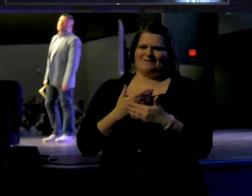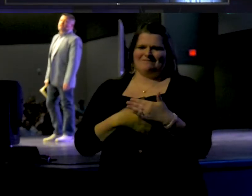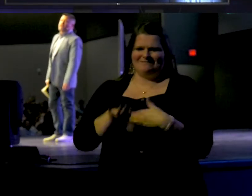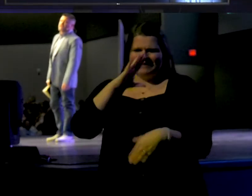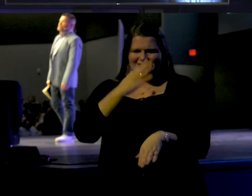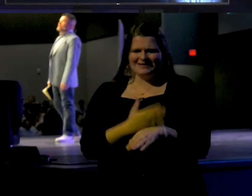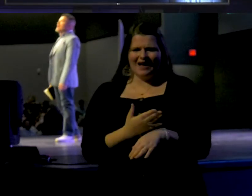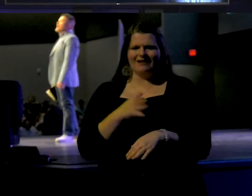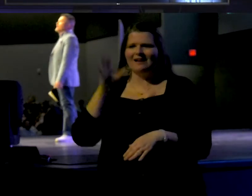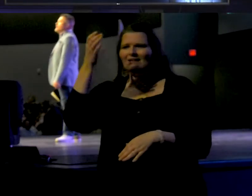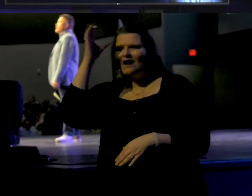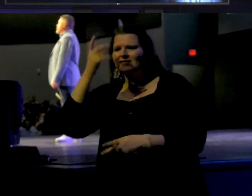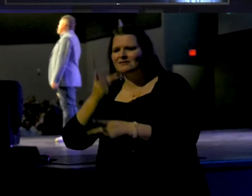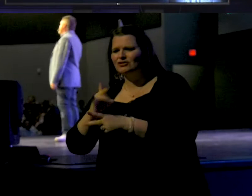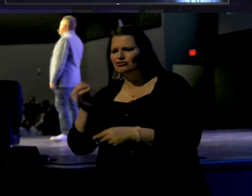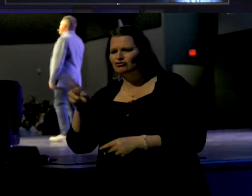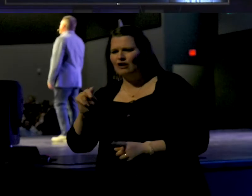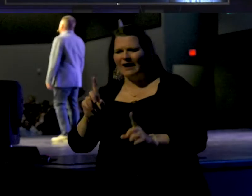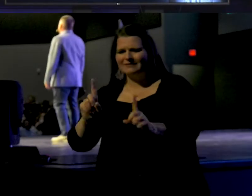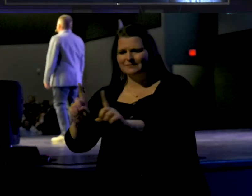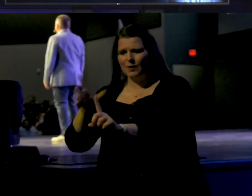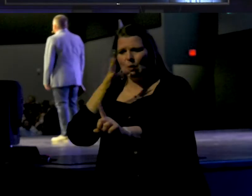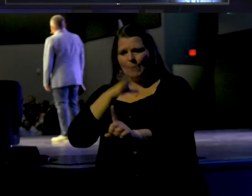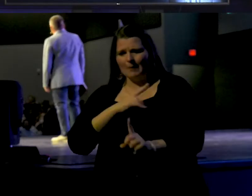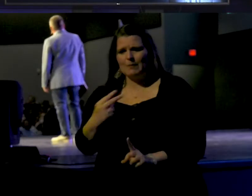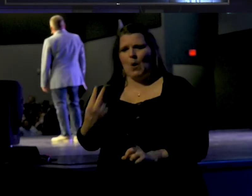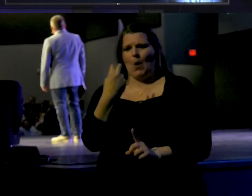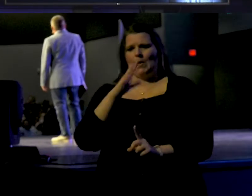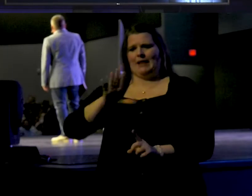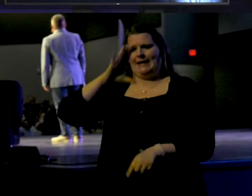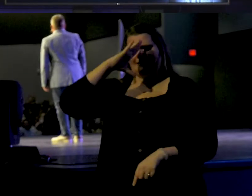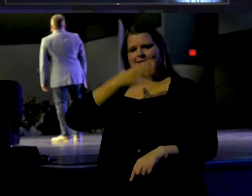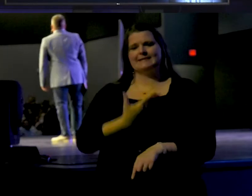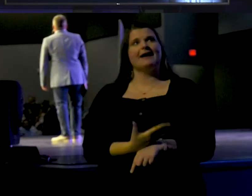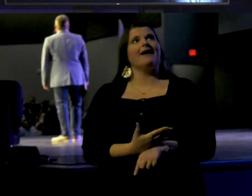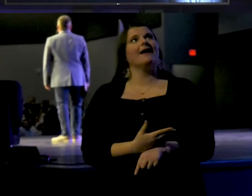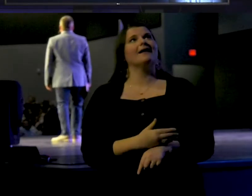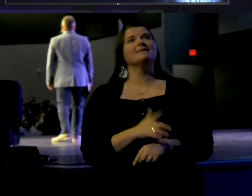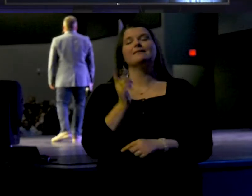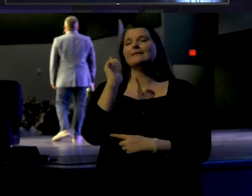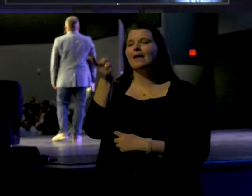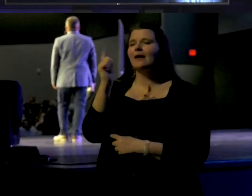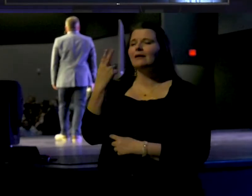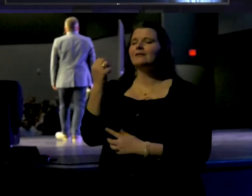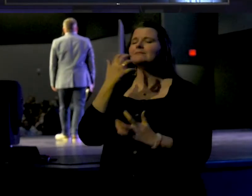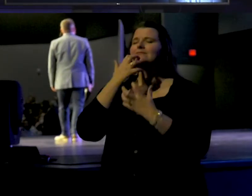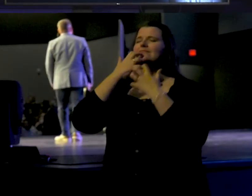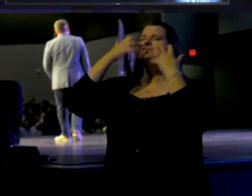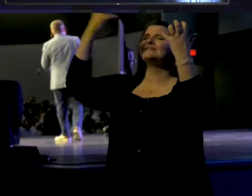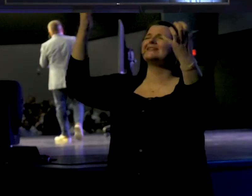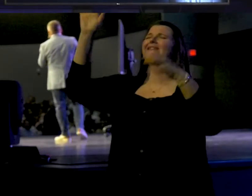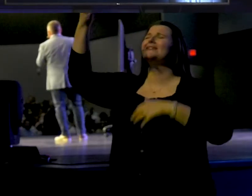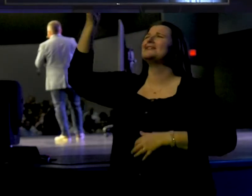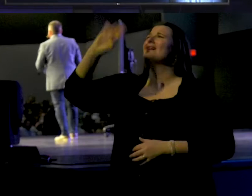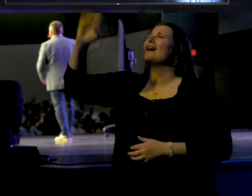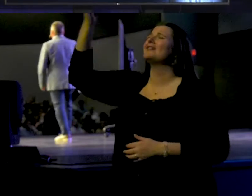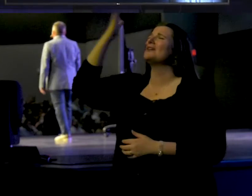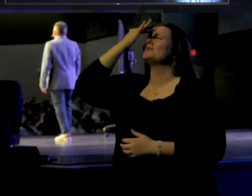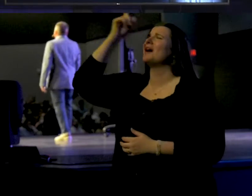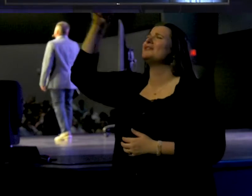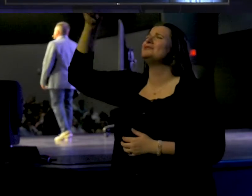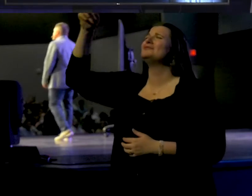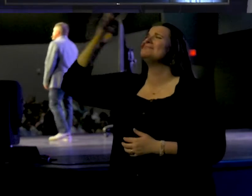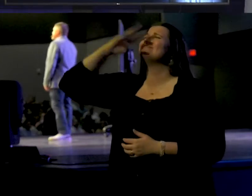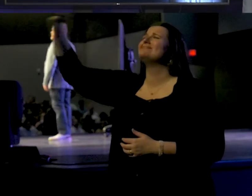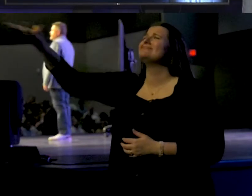her care to his cousin, John. Woman, behold thy son. A little bit later, he cried out in despair, My God, my God, why have